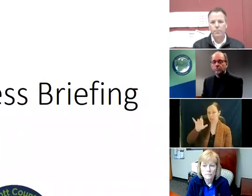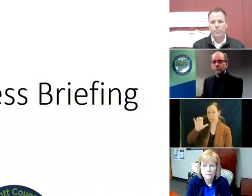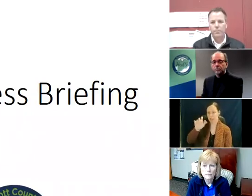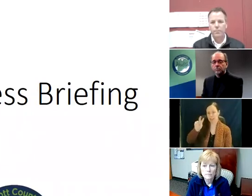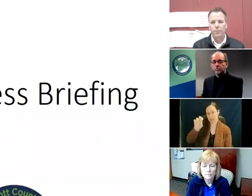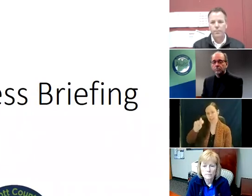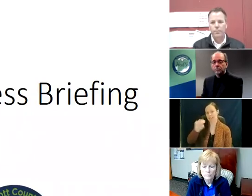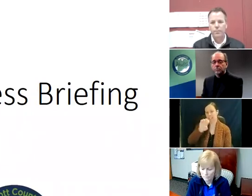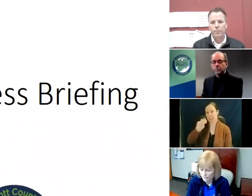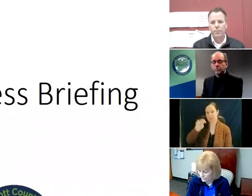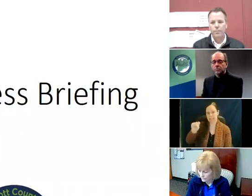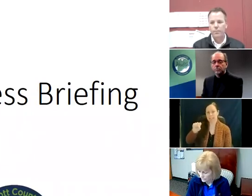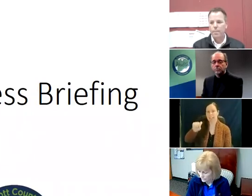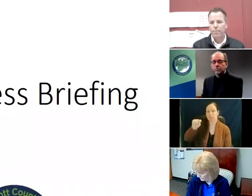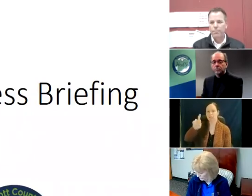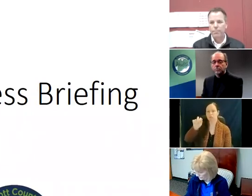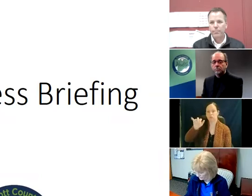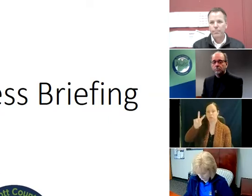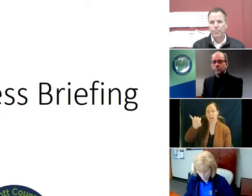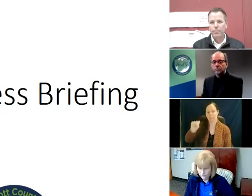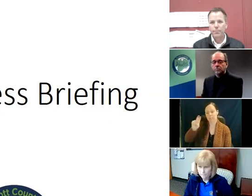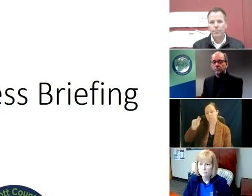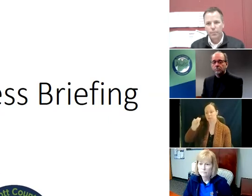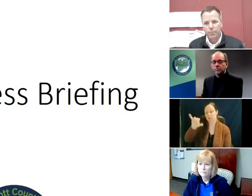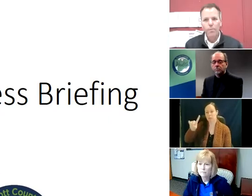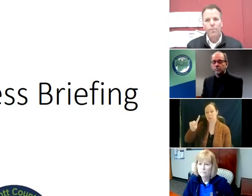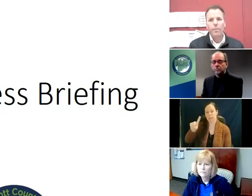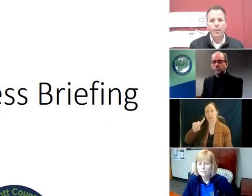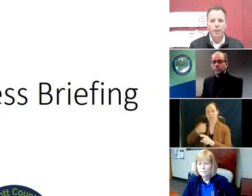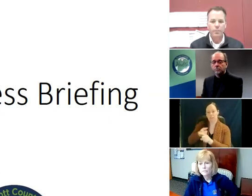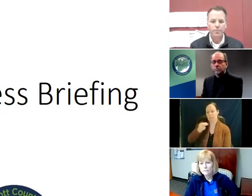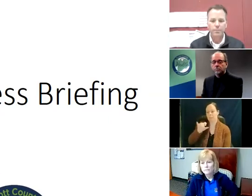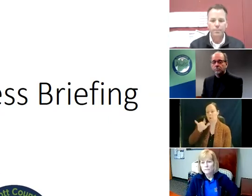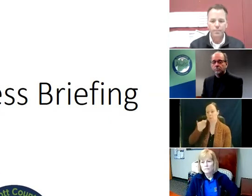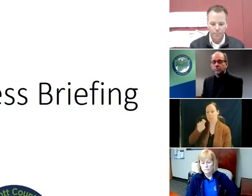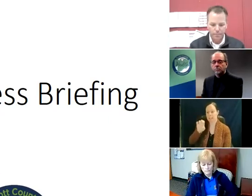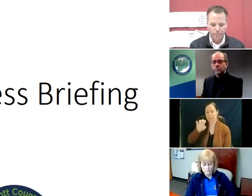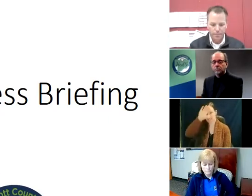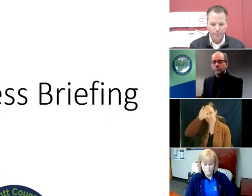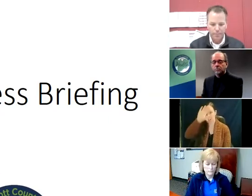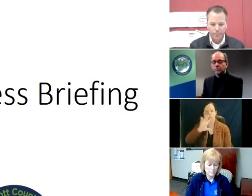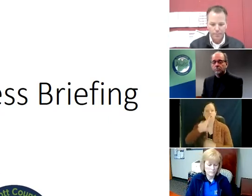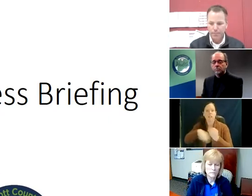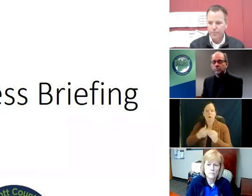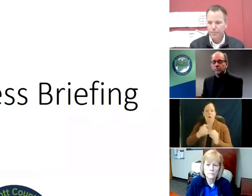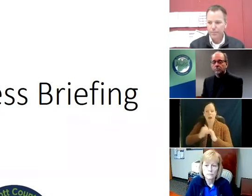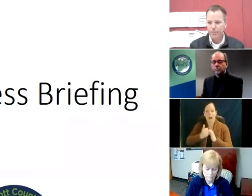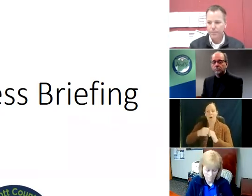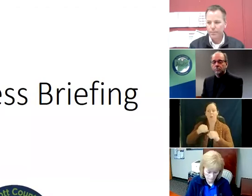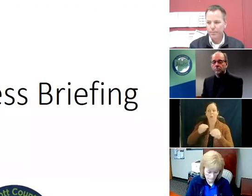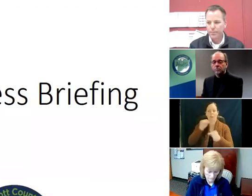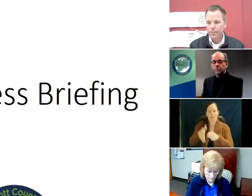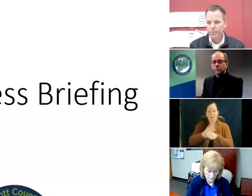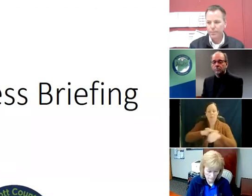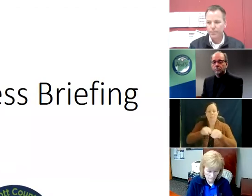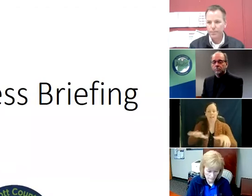of Moline Fire to talk about how the pandemic is straining our EMS system. First of all, let's start off